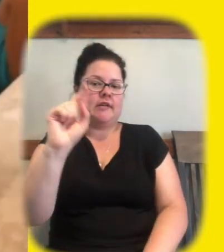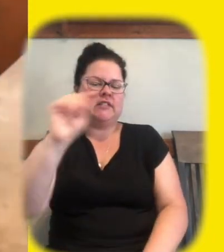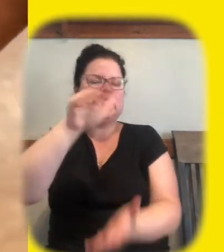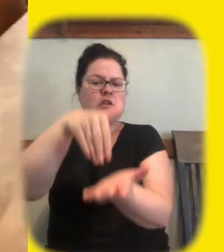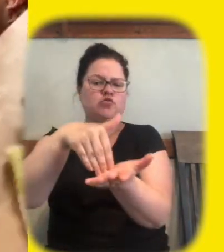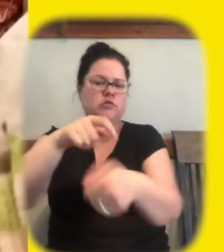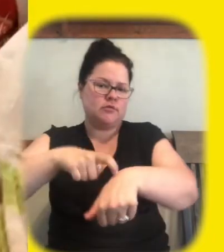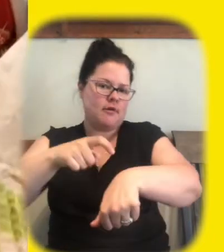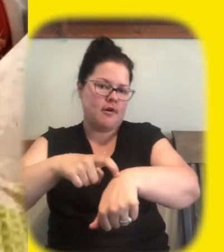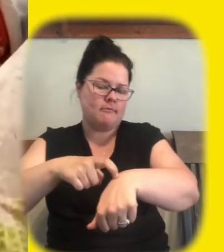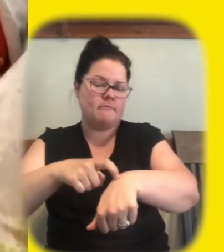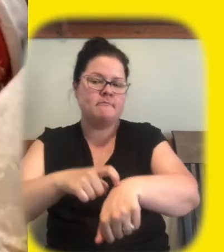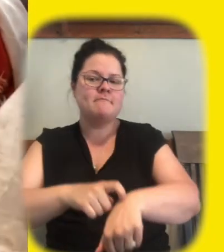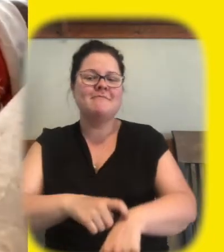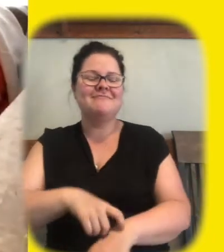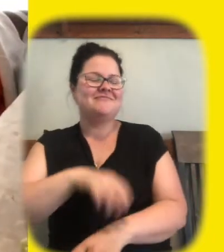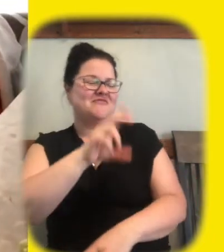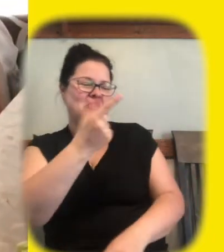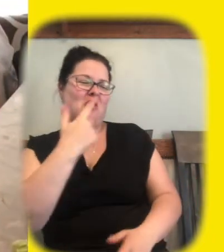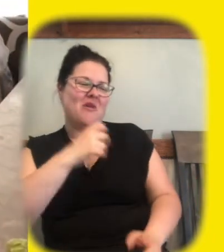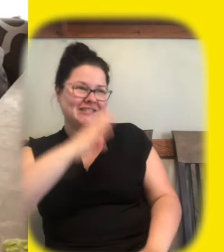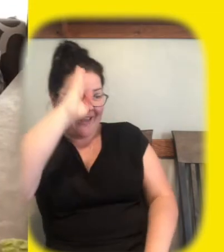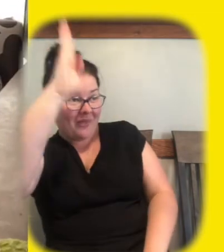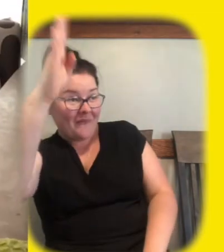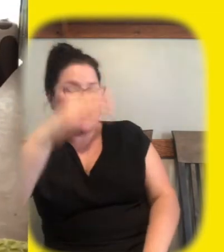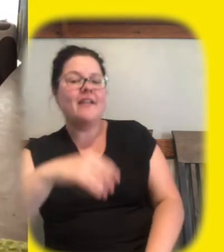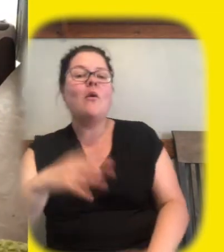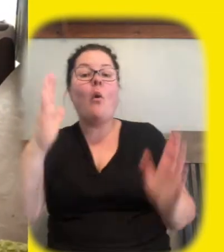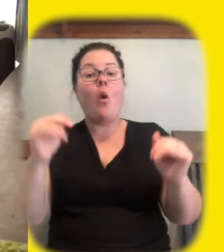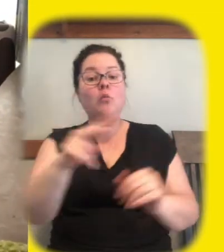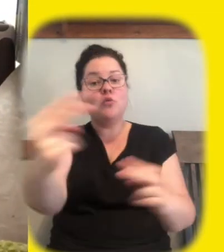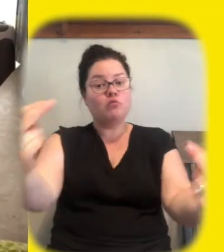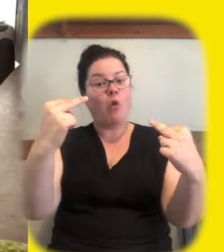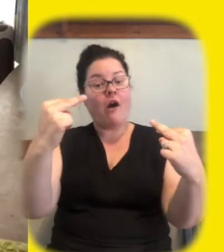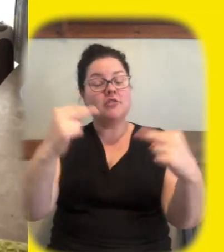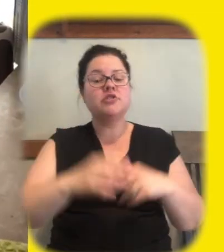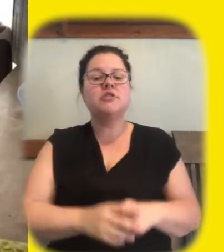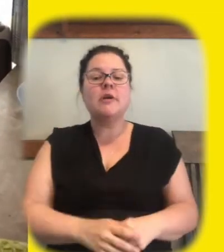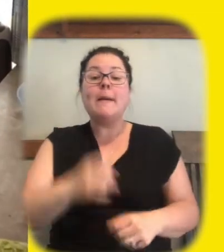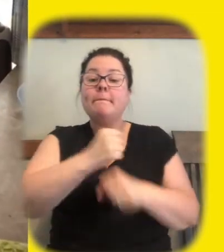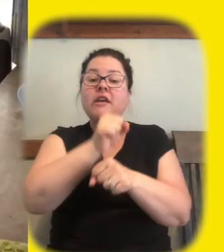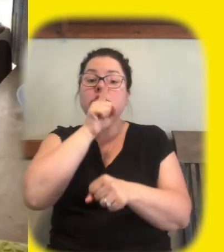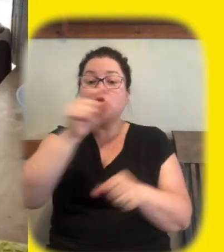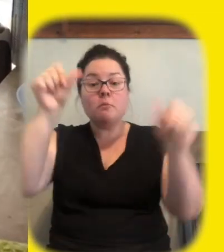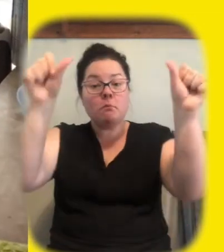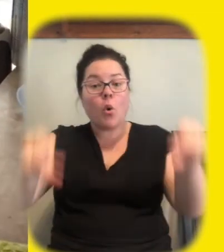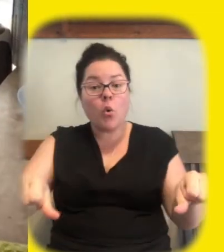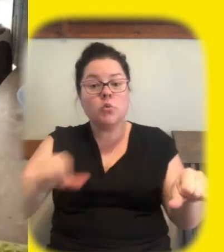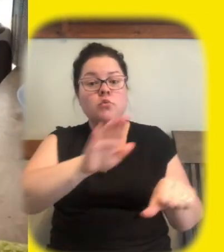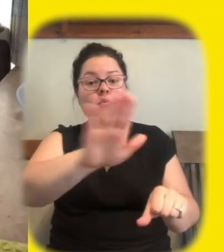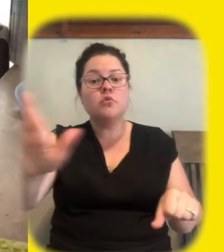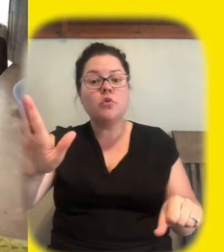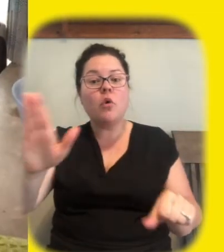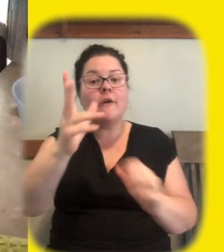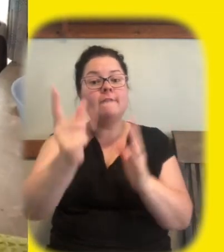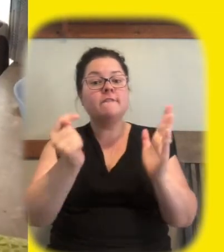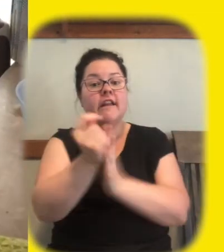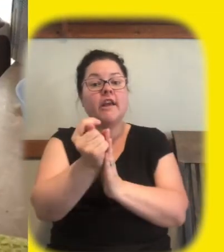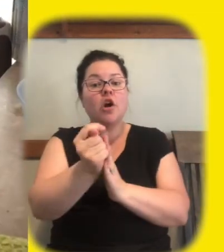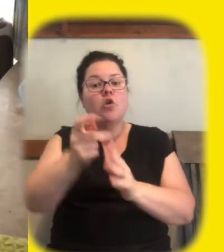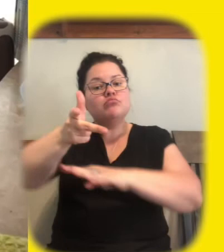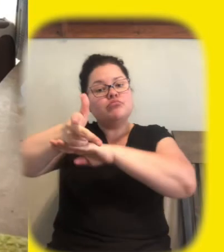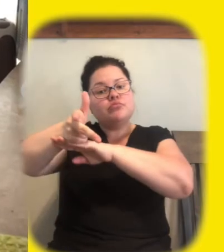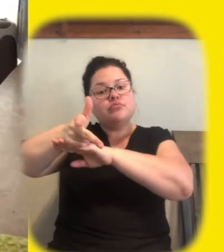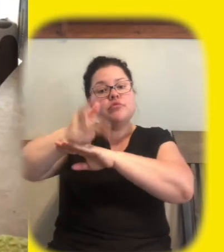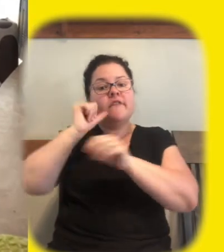central yeah i think bond wants to say hi um and we hope to see everyone then be sure to post um your